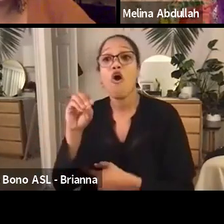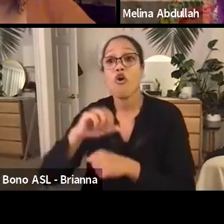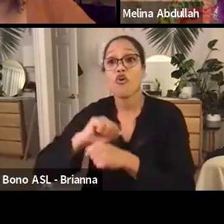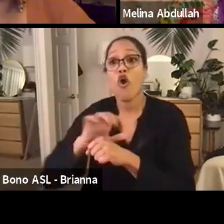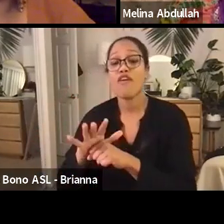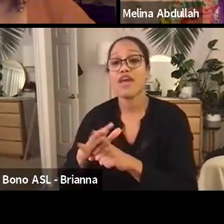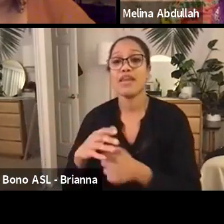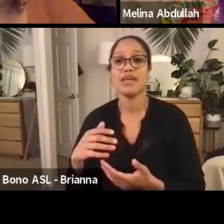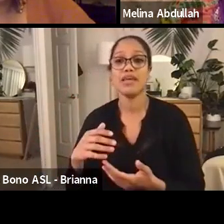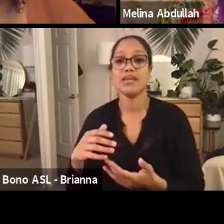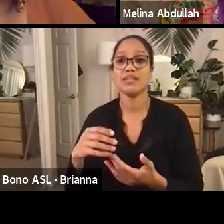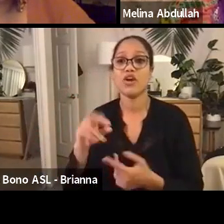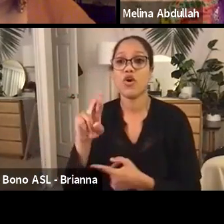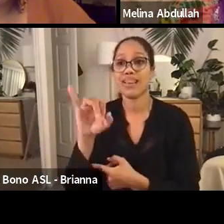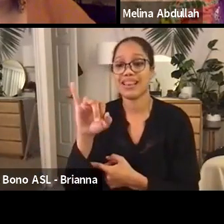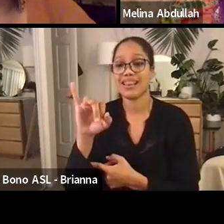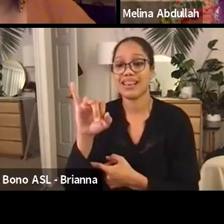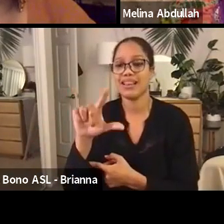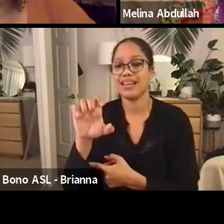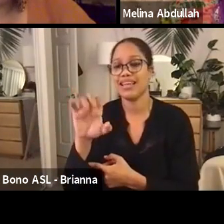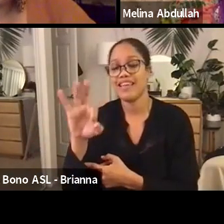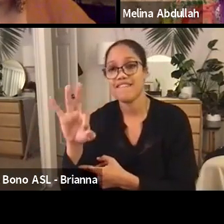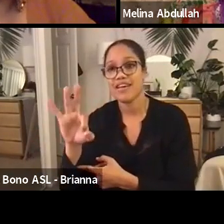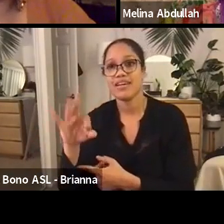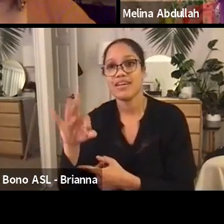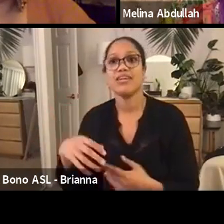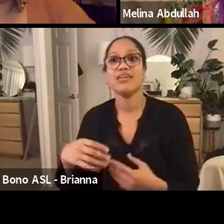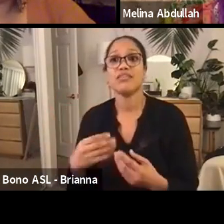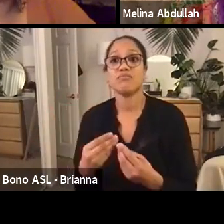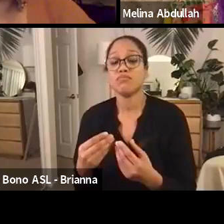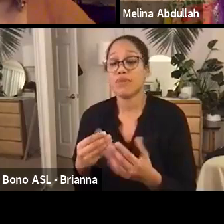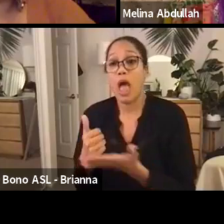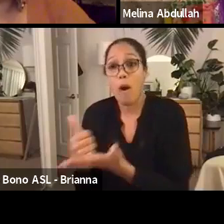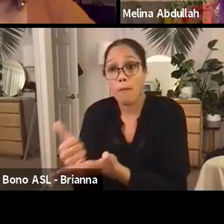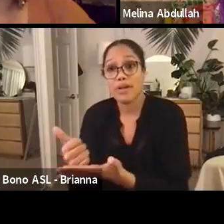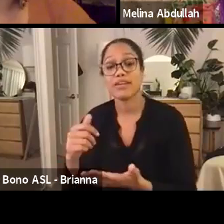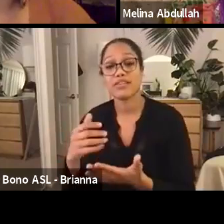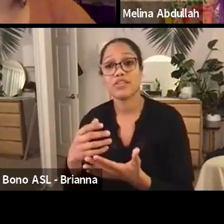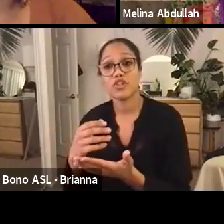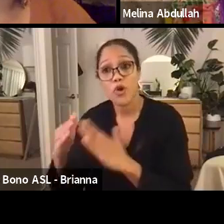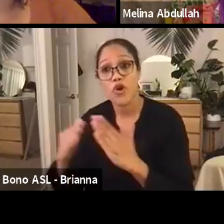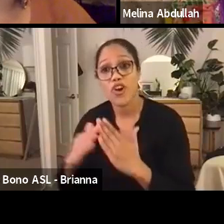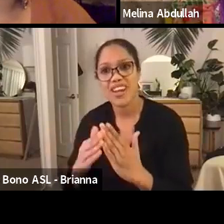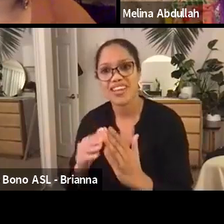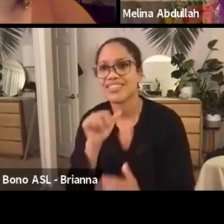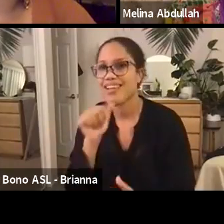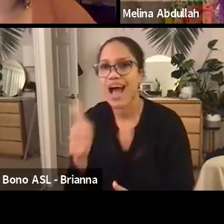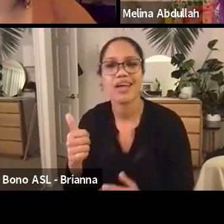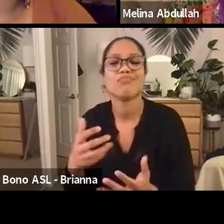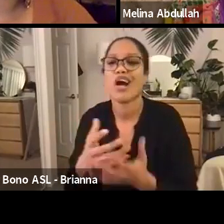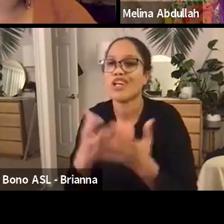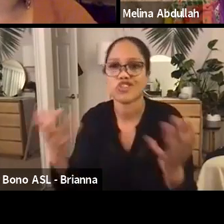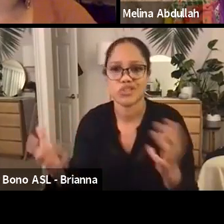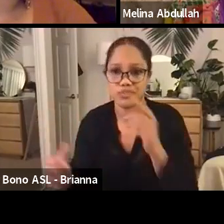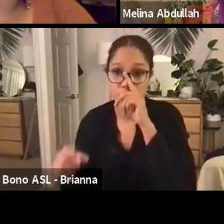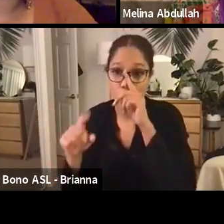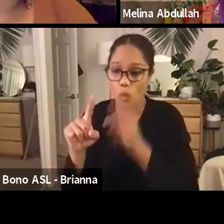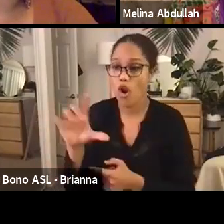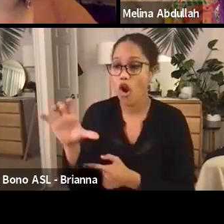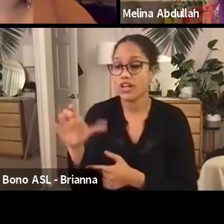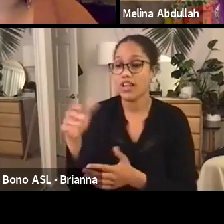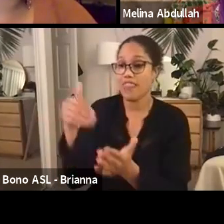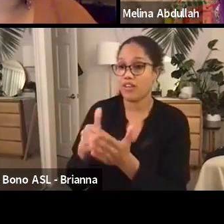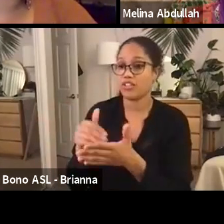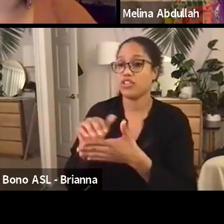communities are actually getting federal relief. There are, for, for every $100,000 per person